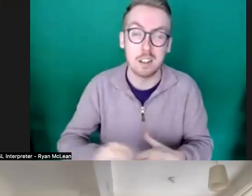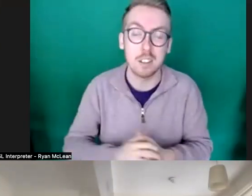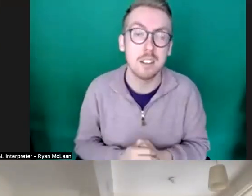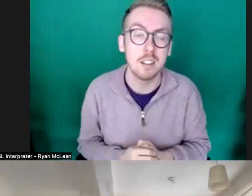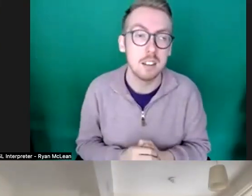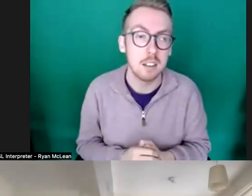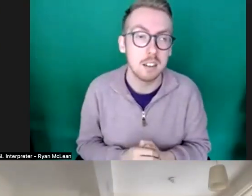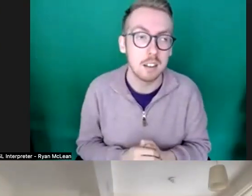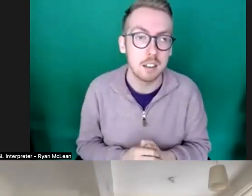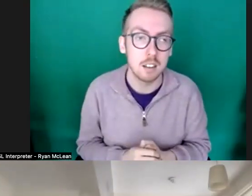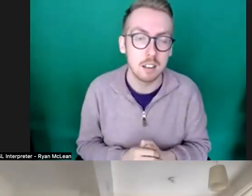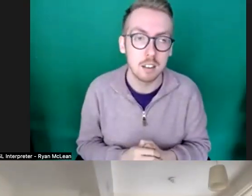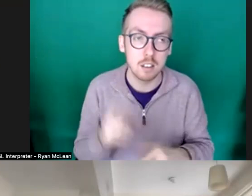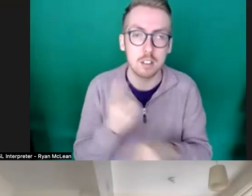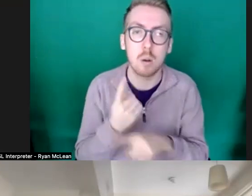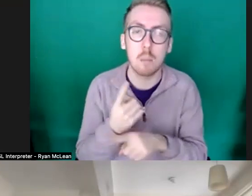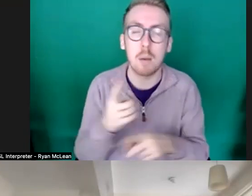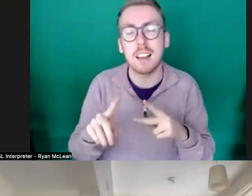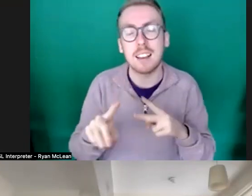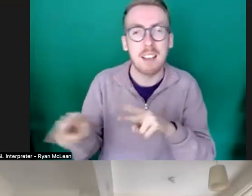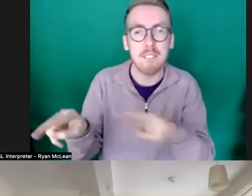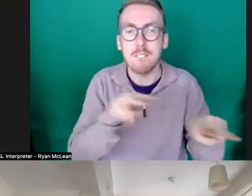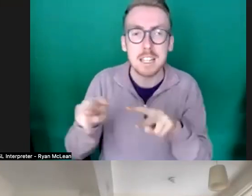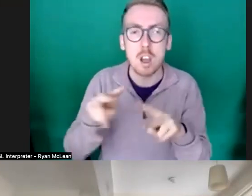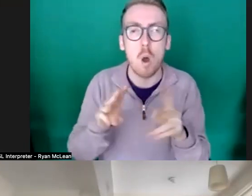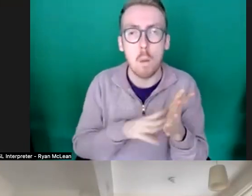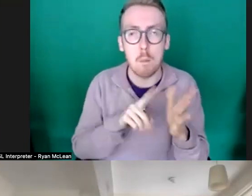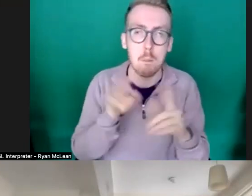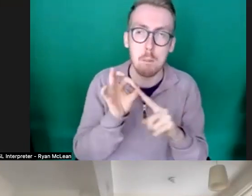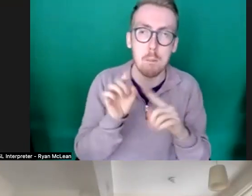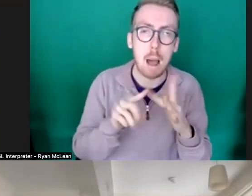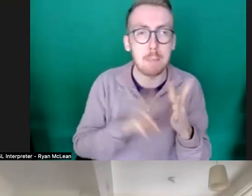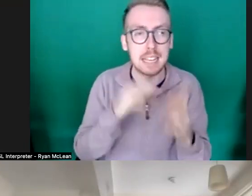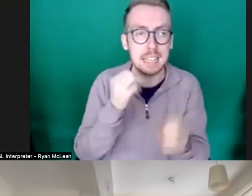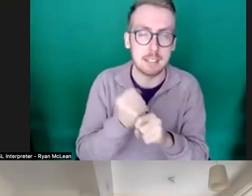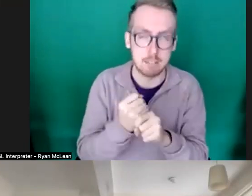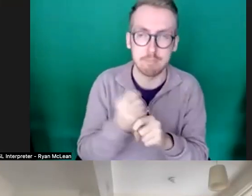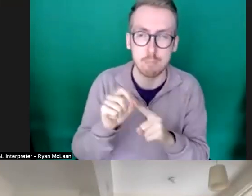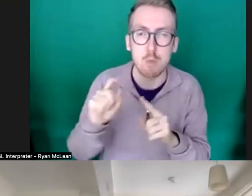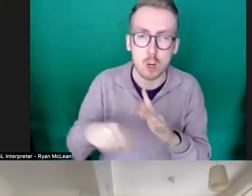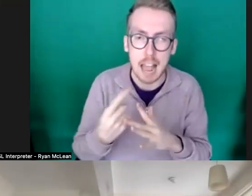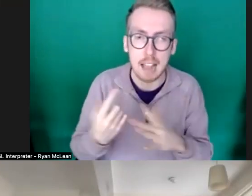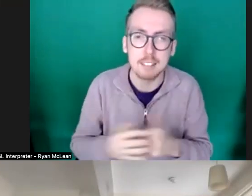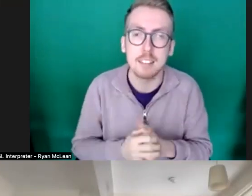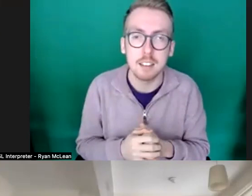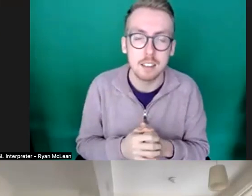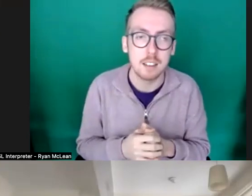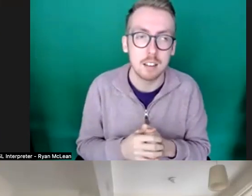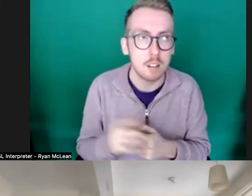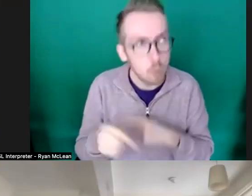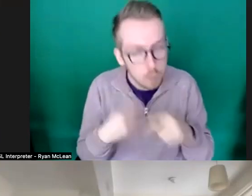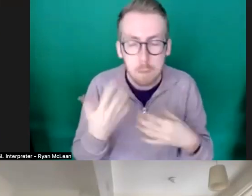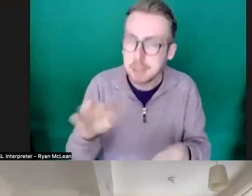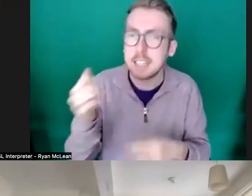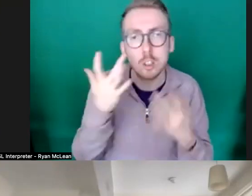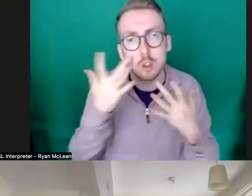sophie is obviously kind of video mapping kind of projects um i think we have had shows in the past